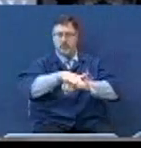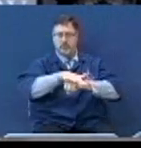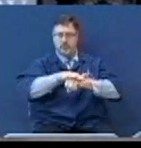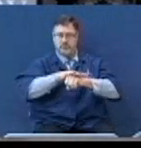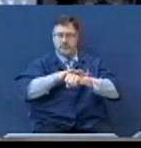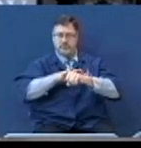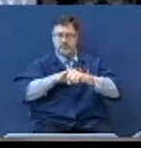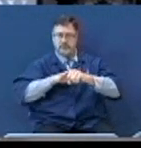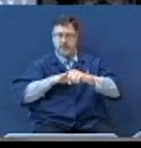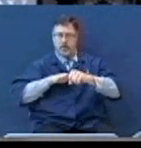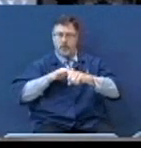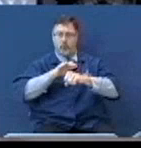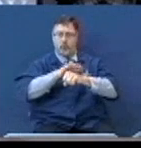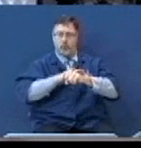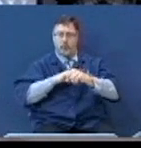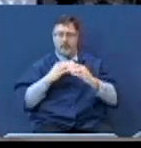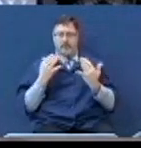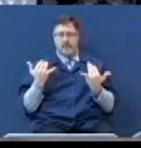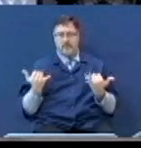confused.